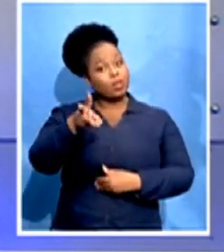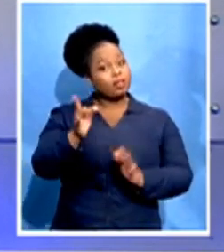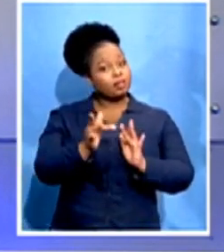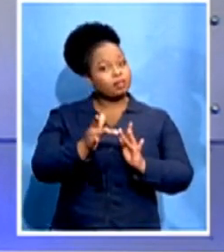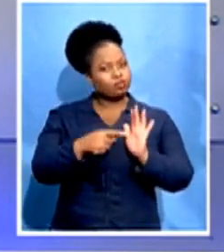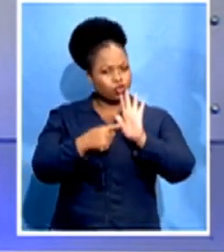Ufense as soon as